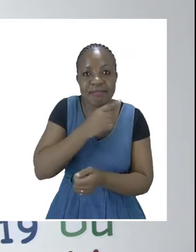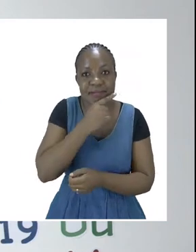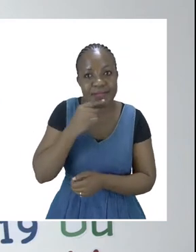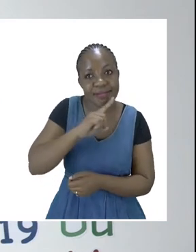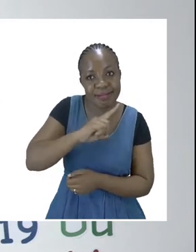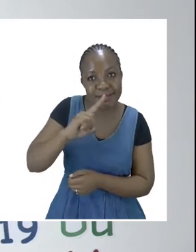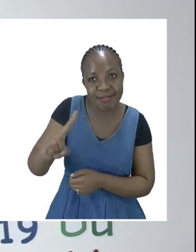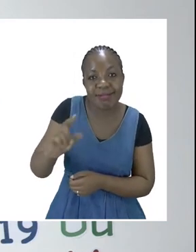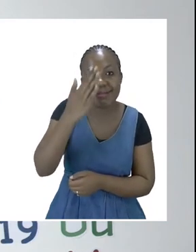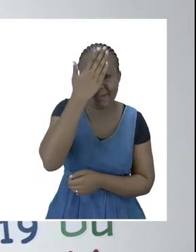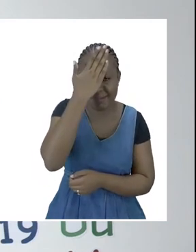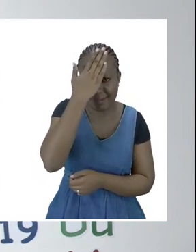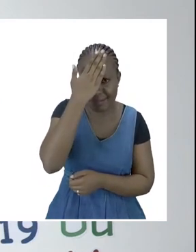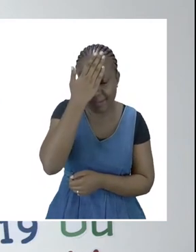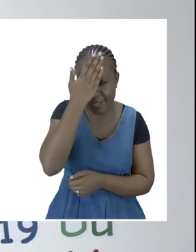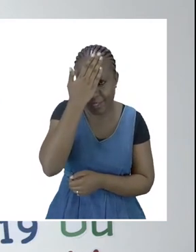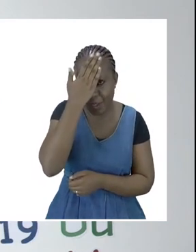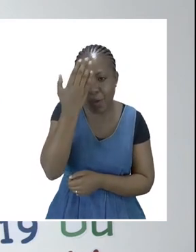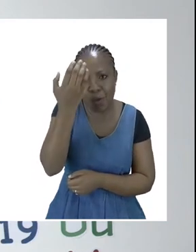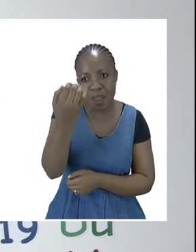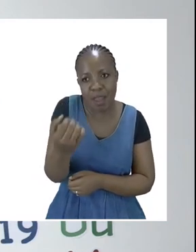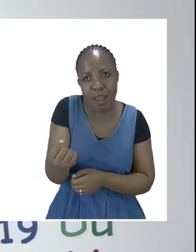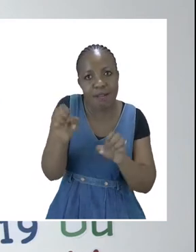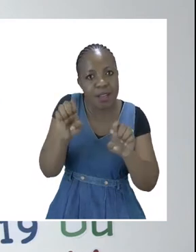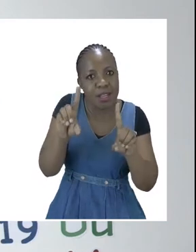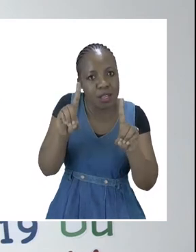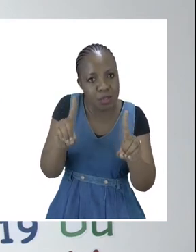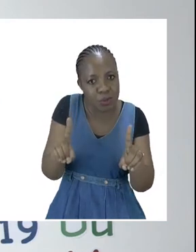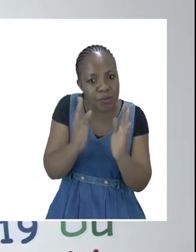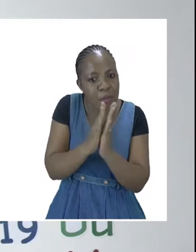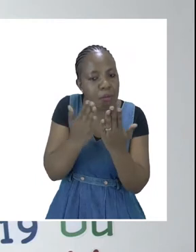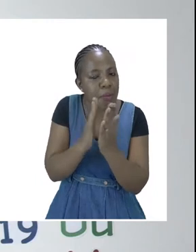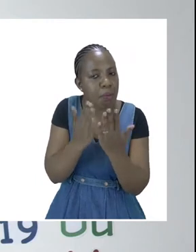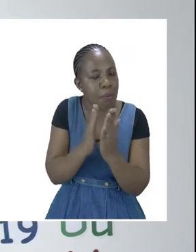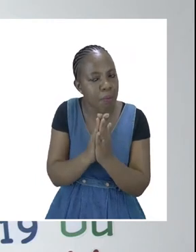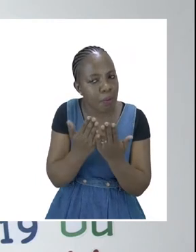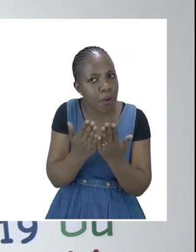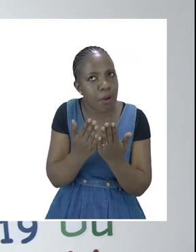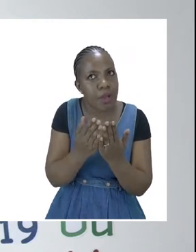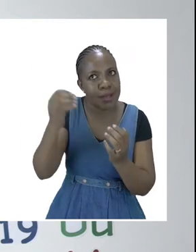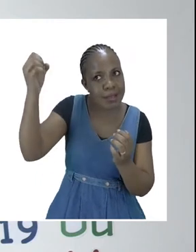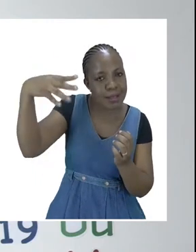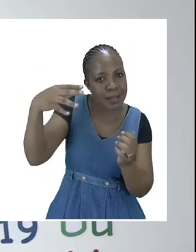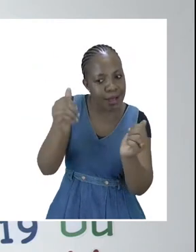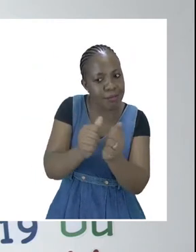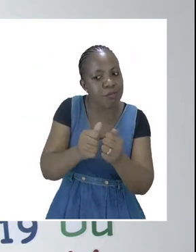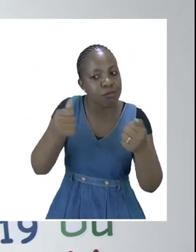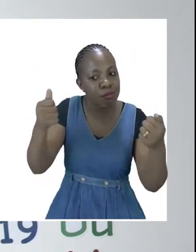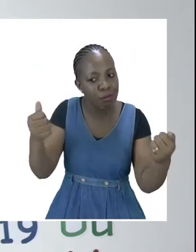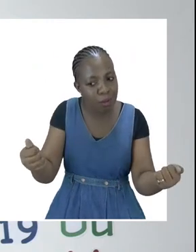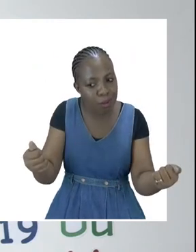education booklet in our daily newspaper street sales or at your school